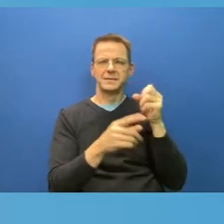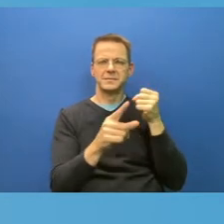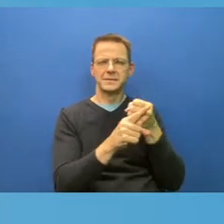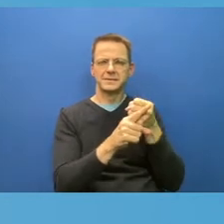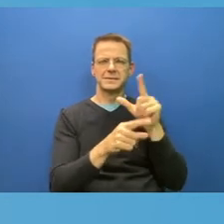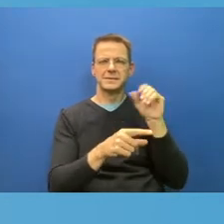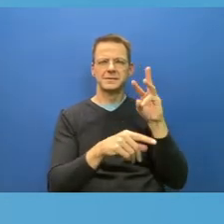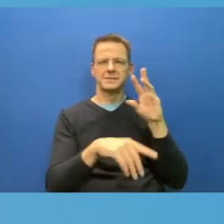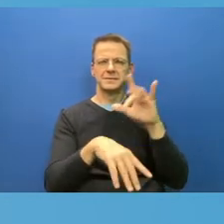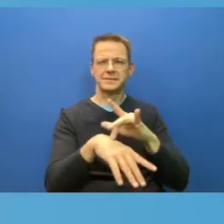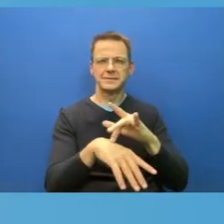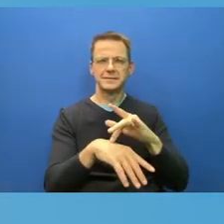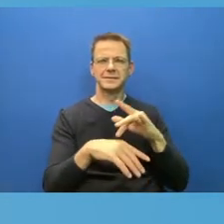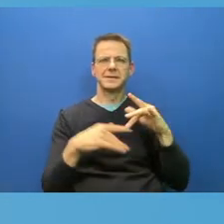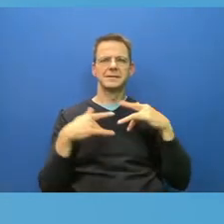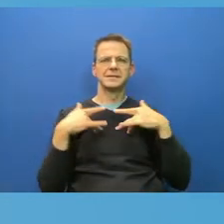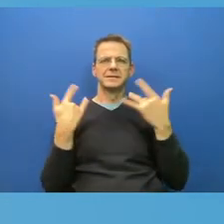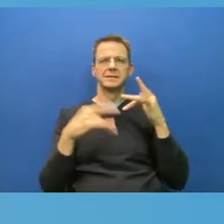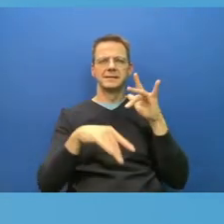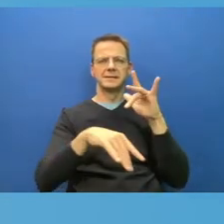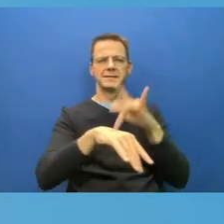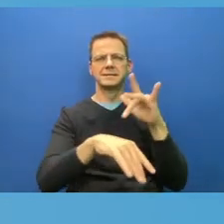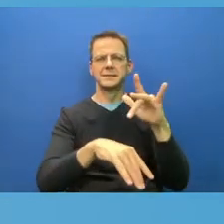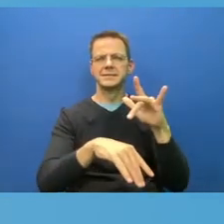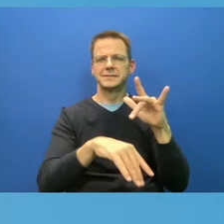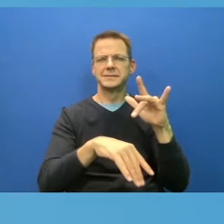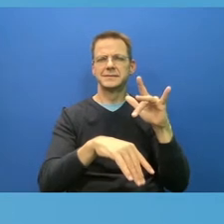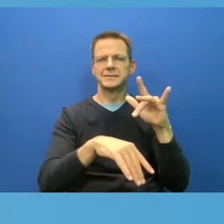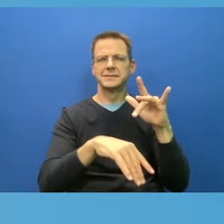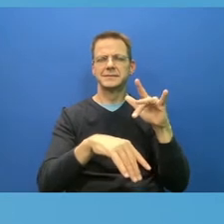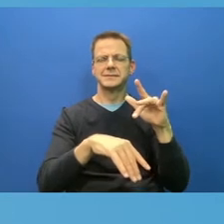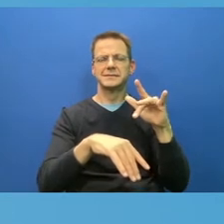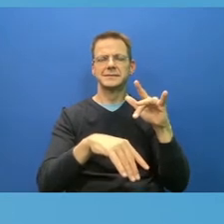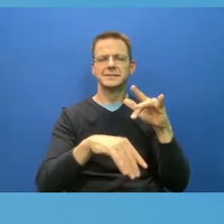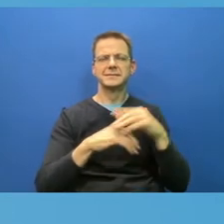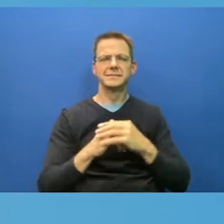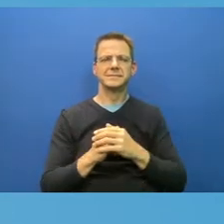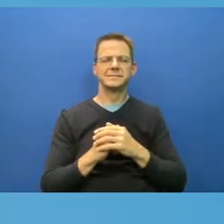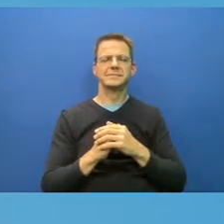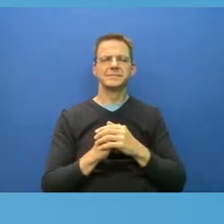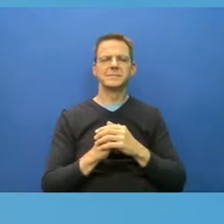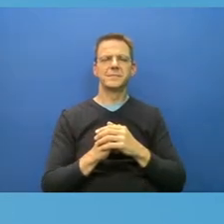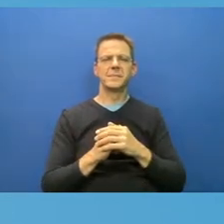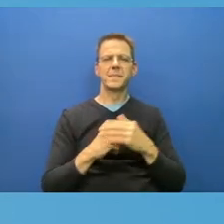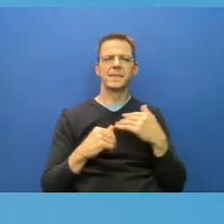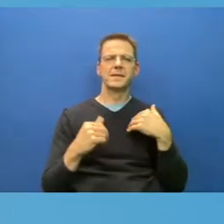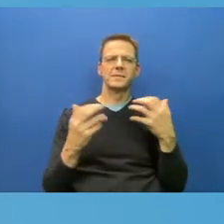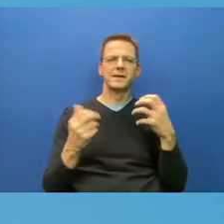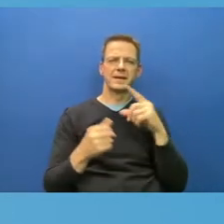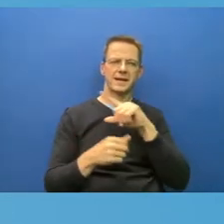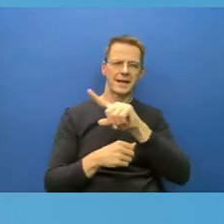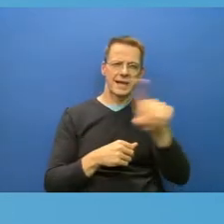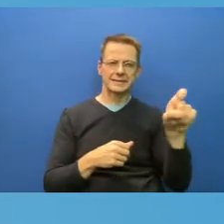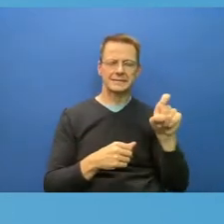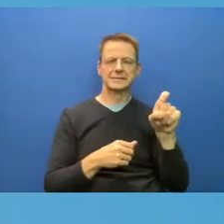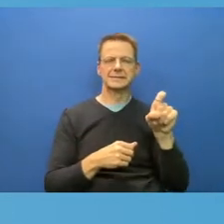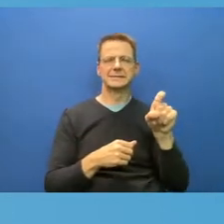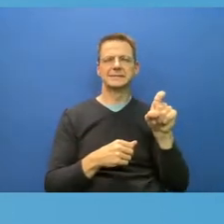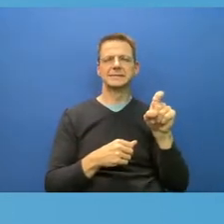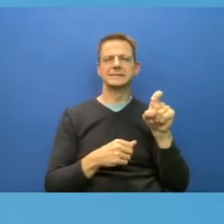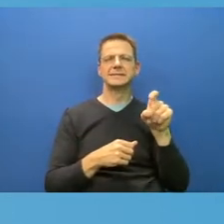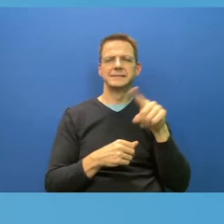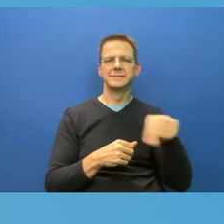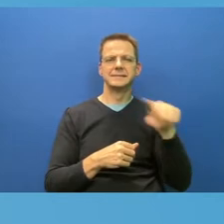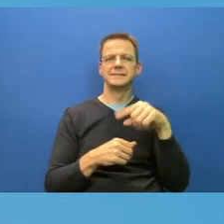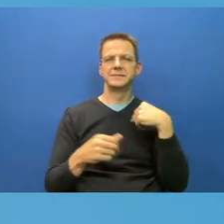ask you, and I suspect, presume, I hate to assume, that a lot of your answers will be the same, to